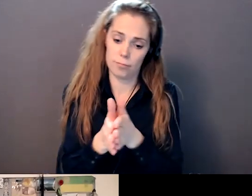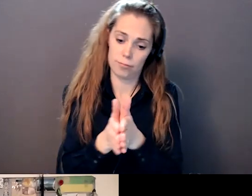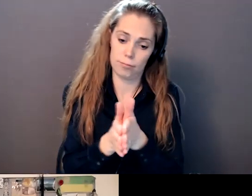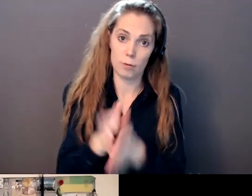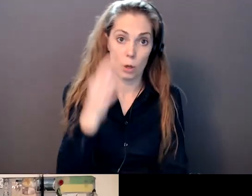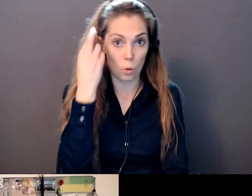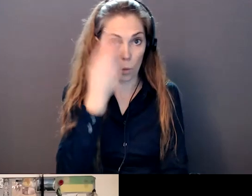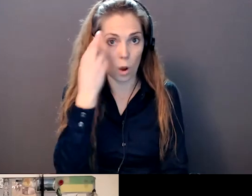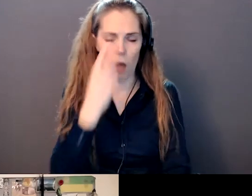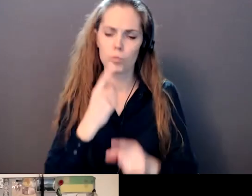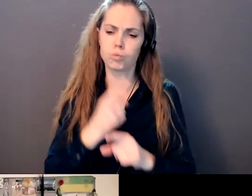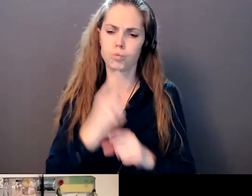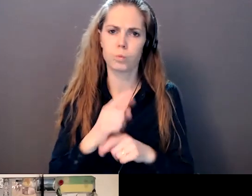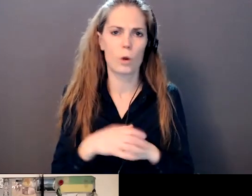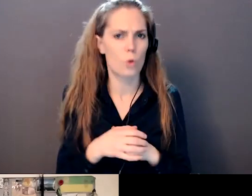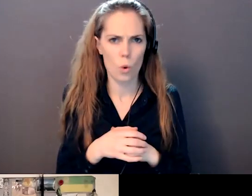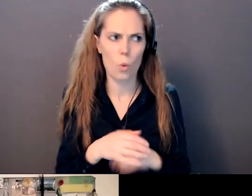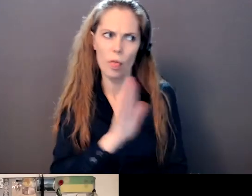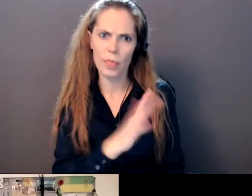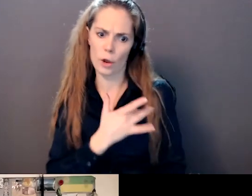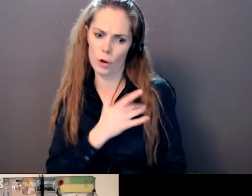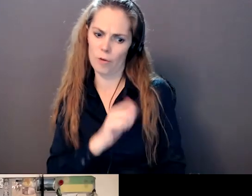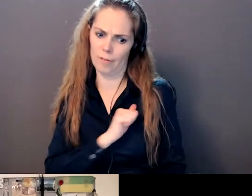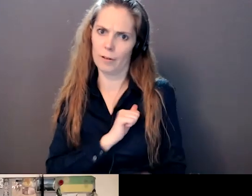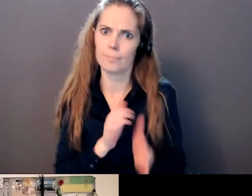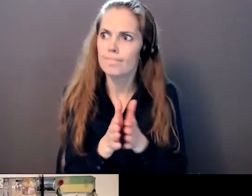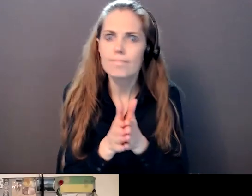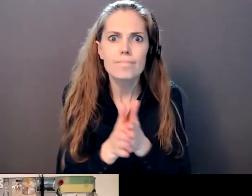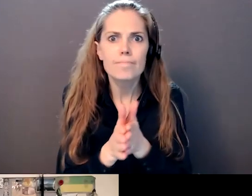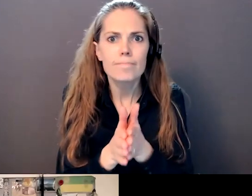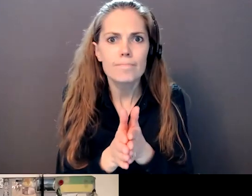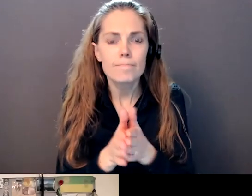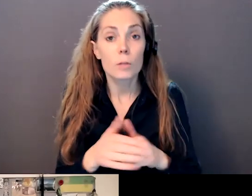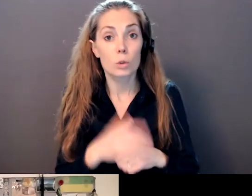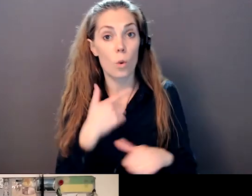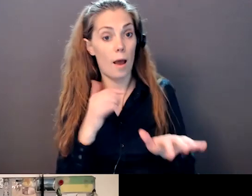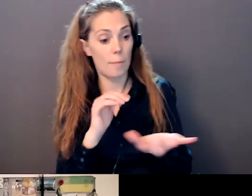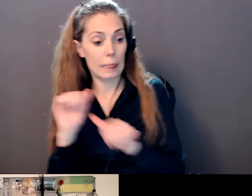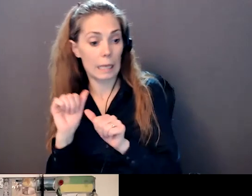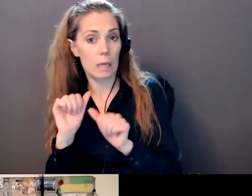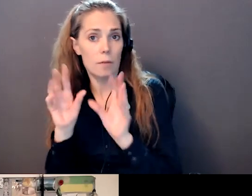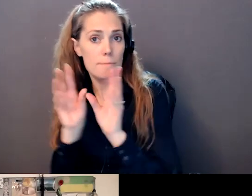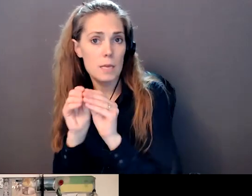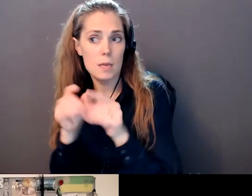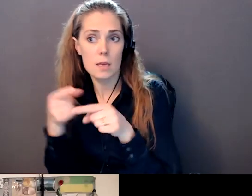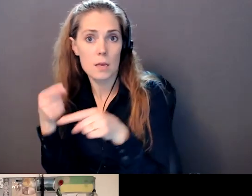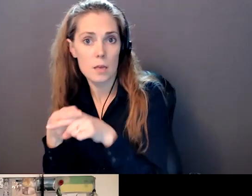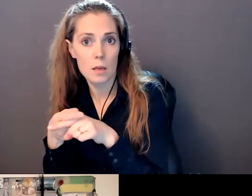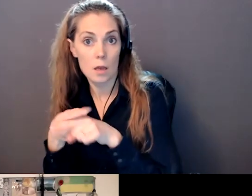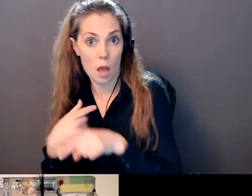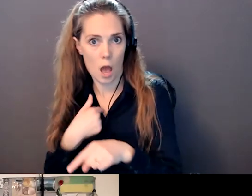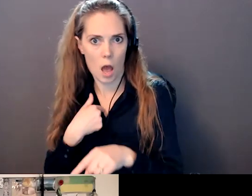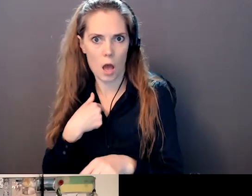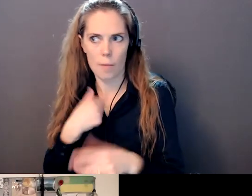So when I leave and I have to go to meetings, I do other things like that. I have no hesitation or worry that the people that we